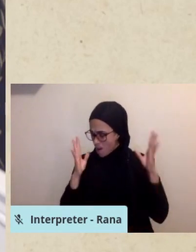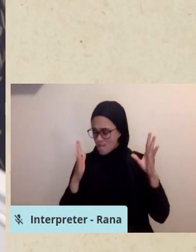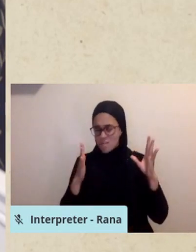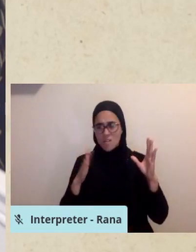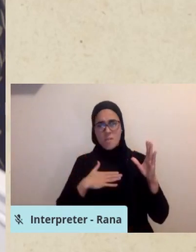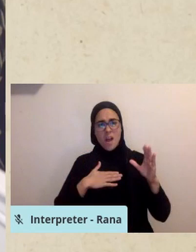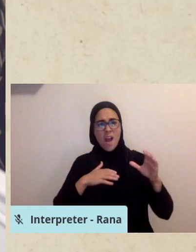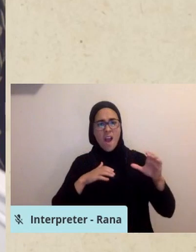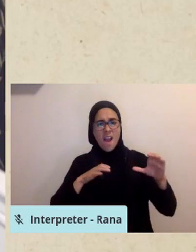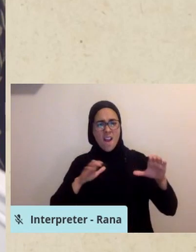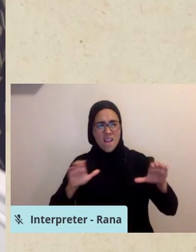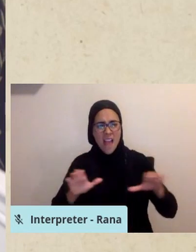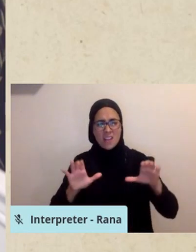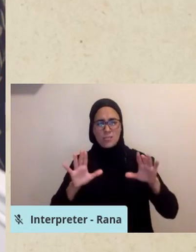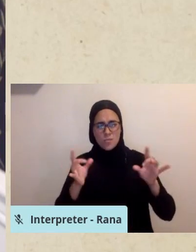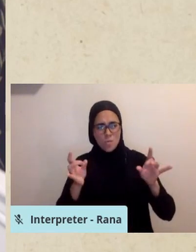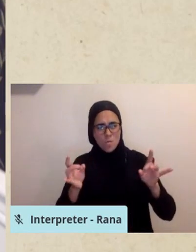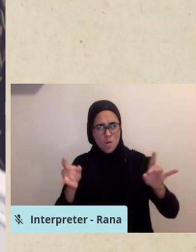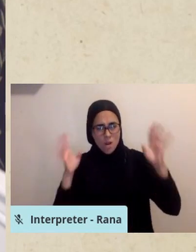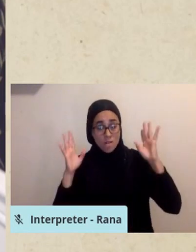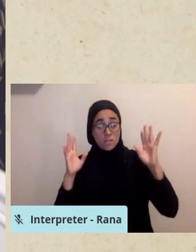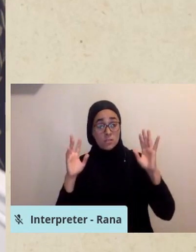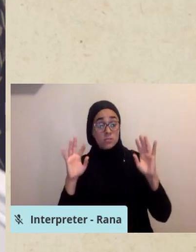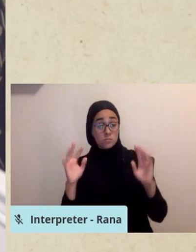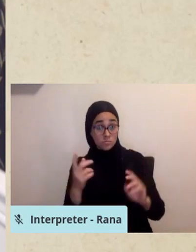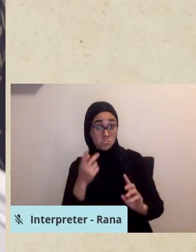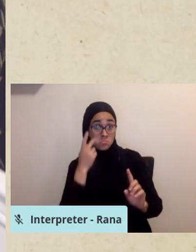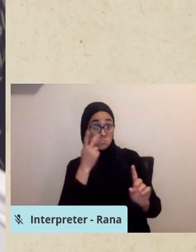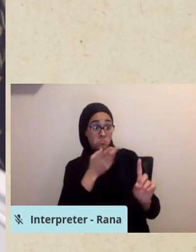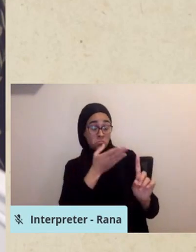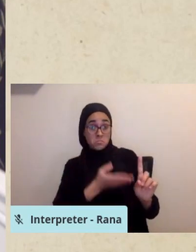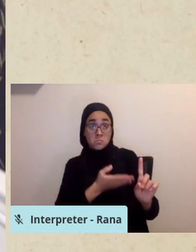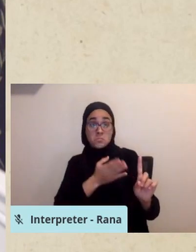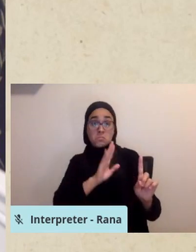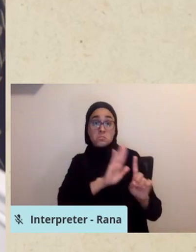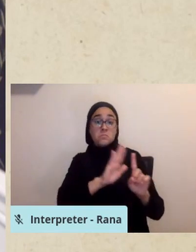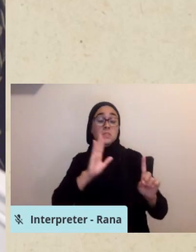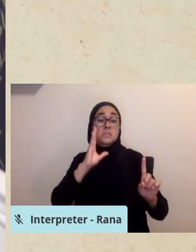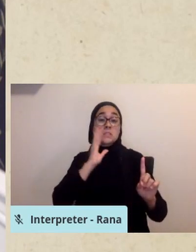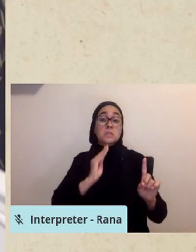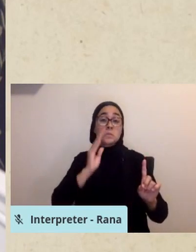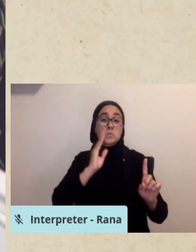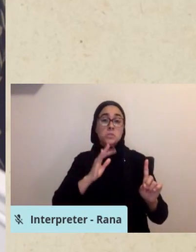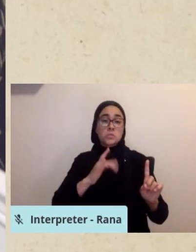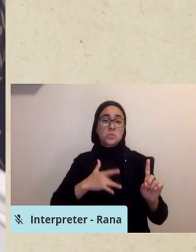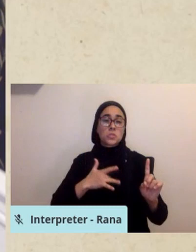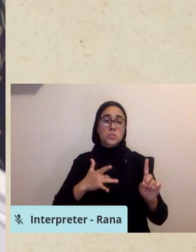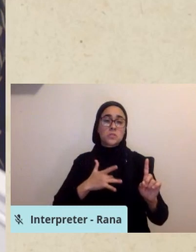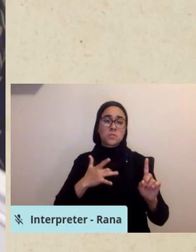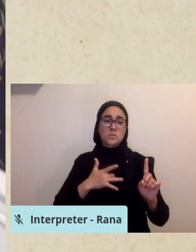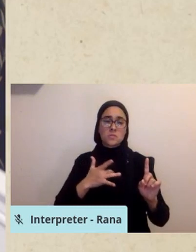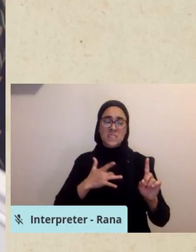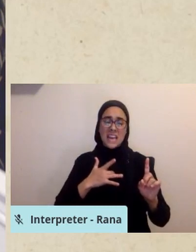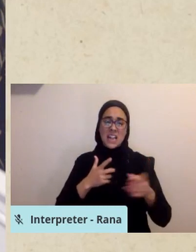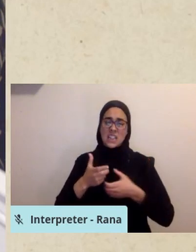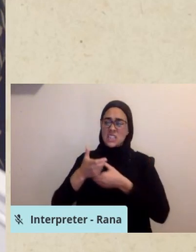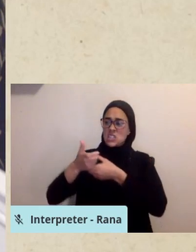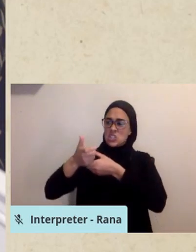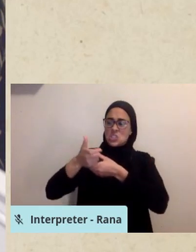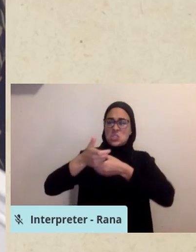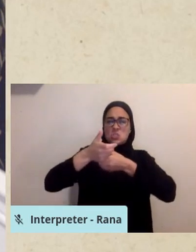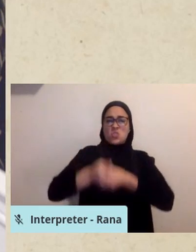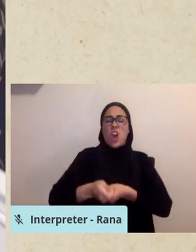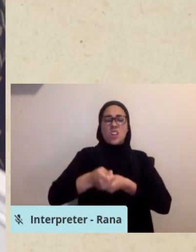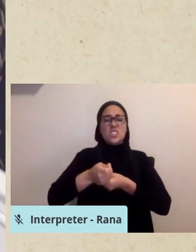And so we see this capacity for virtue, like trust and warmth towards another, is diminished because of a